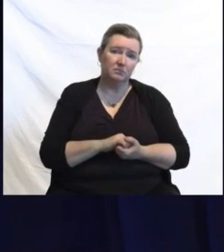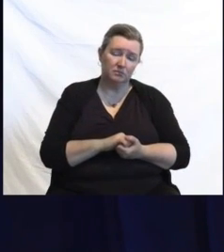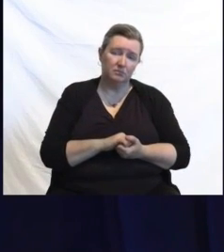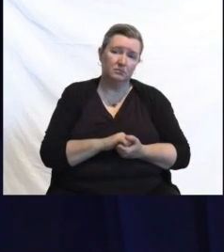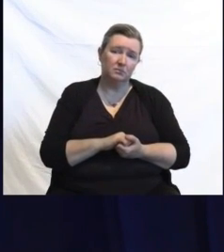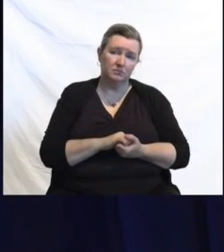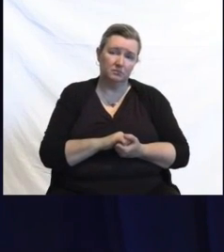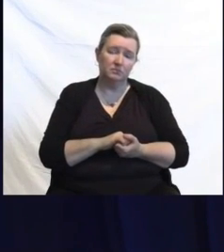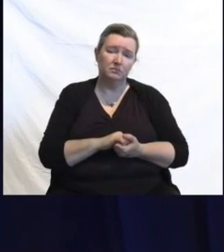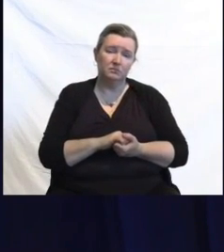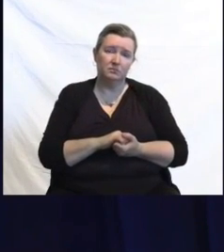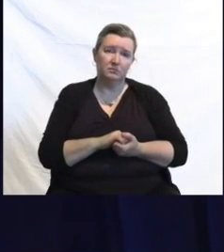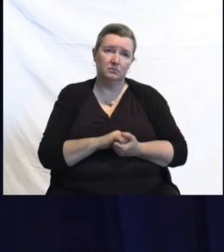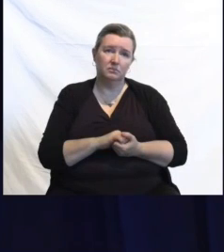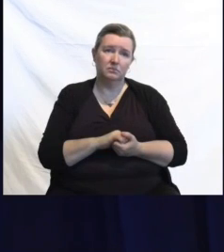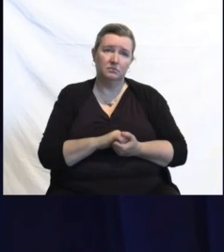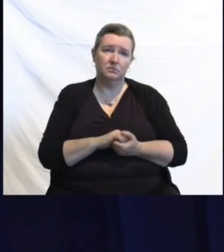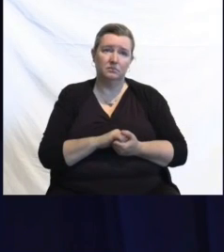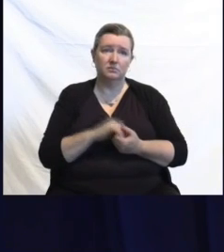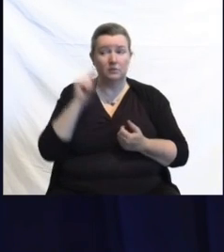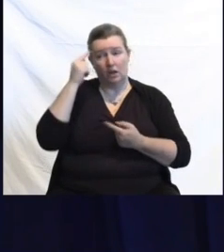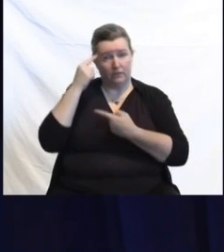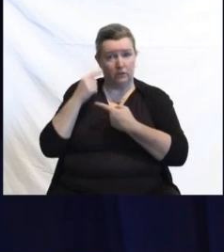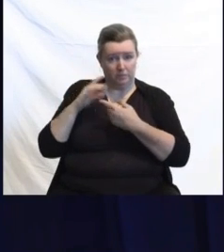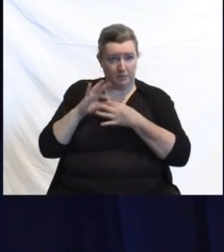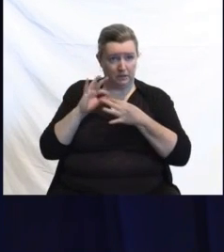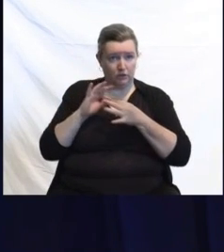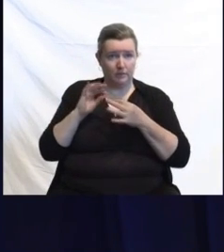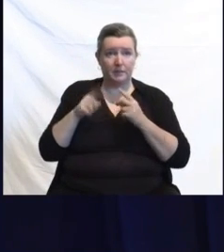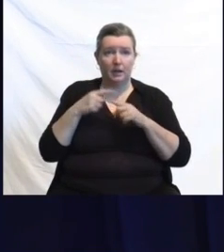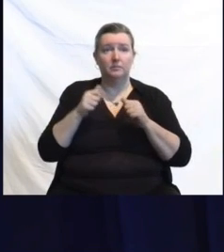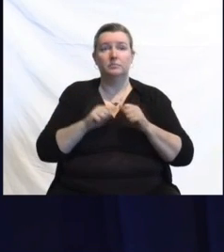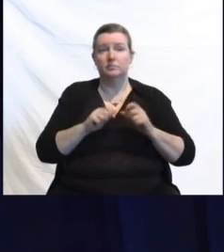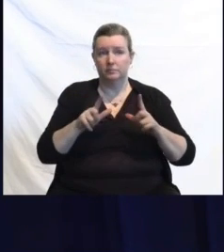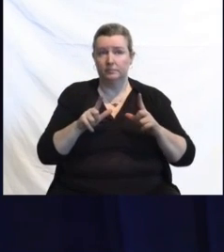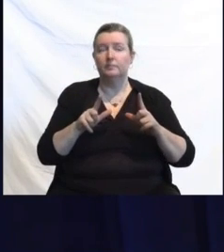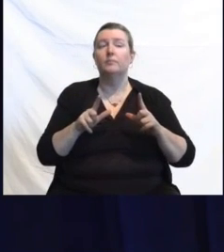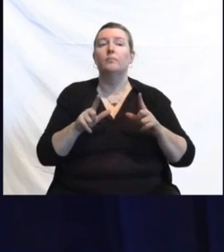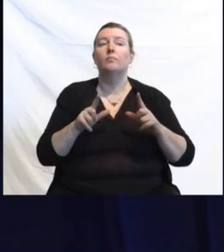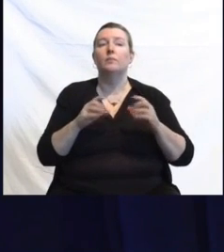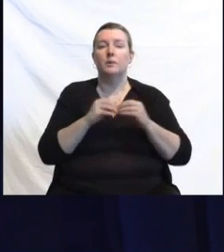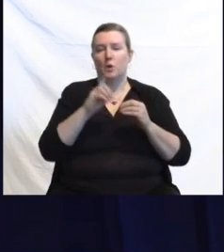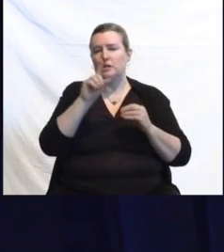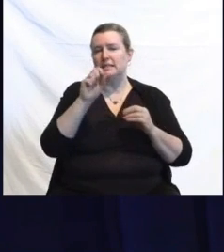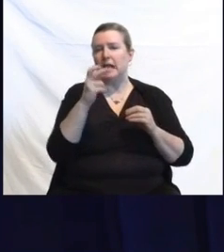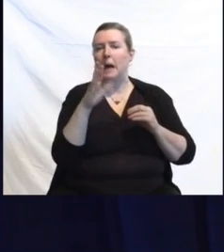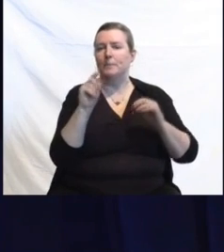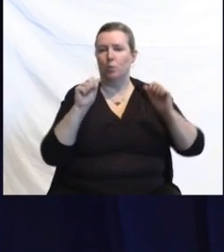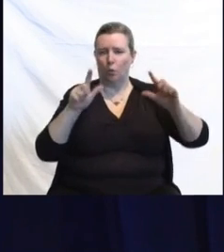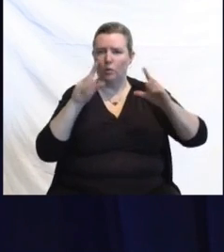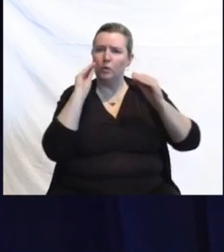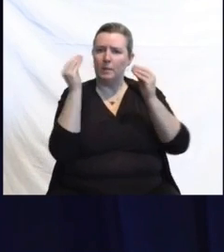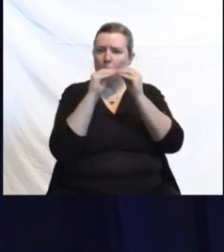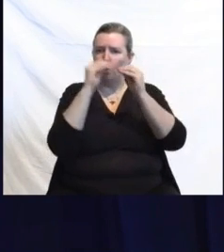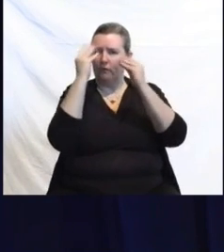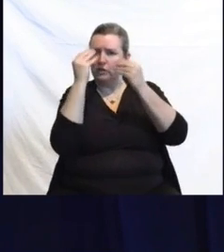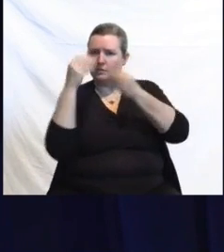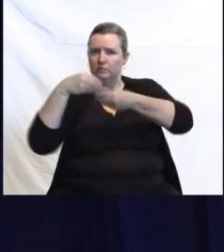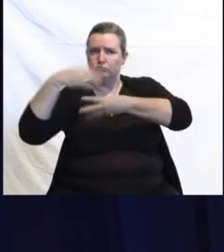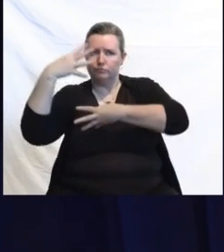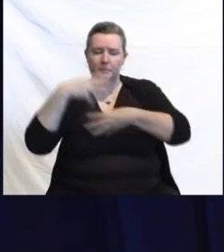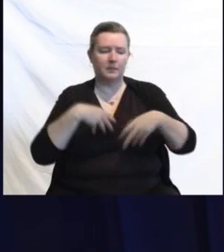As the governor mentioned, today we are posting surveillance data from both K-12 schools and institutions of higher